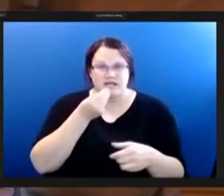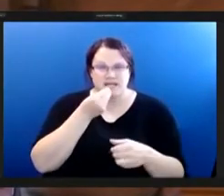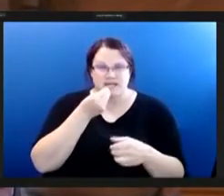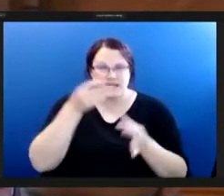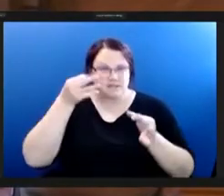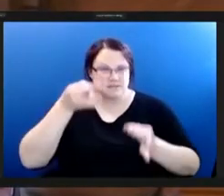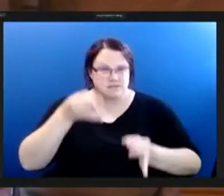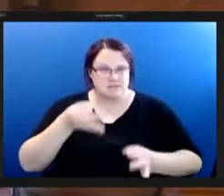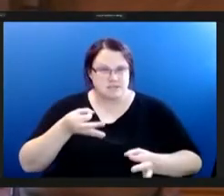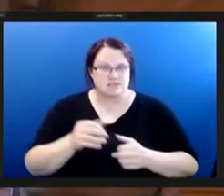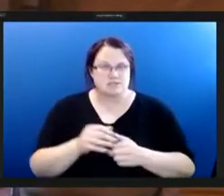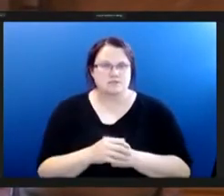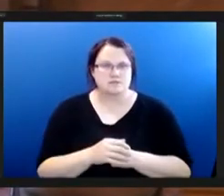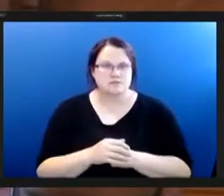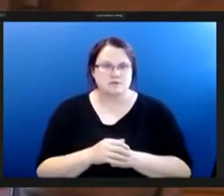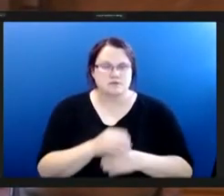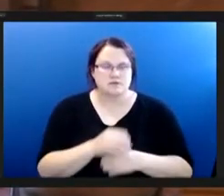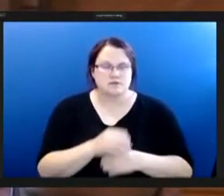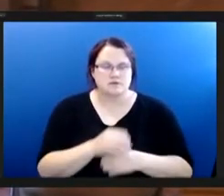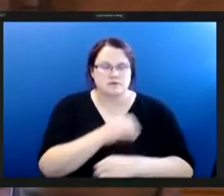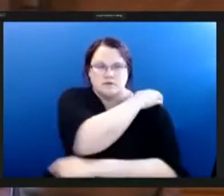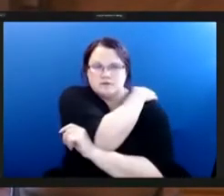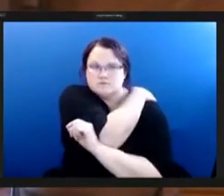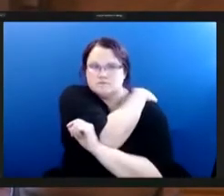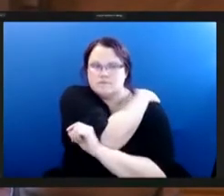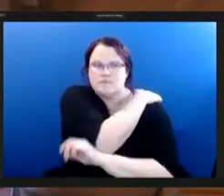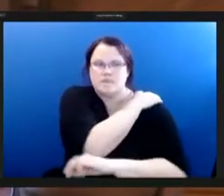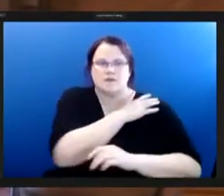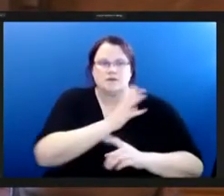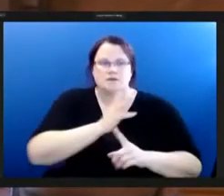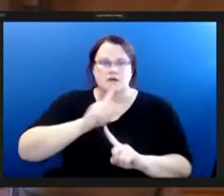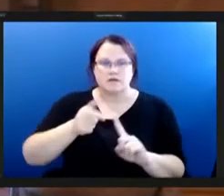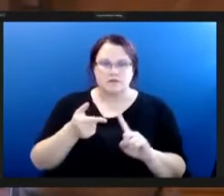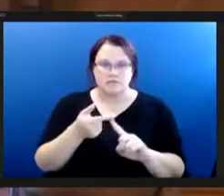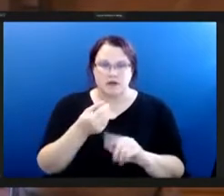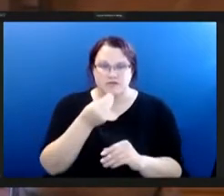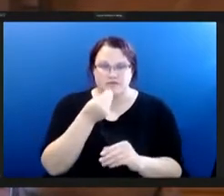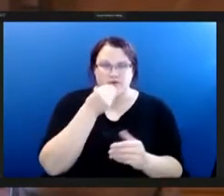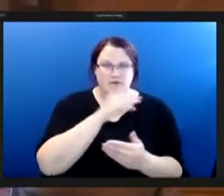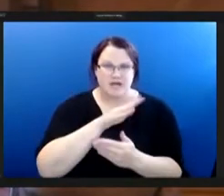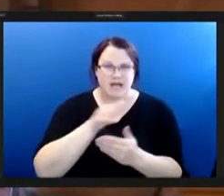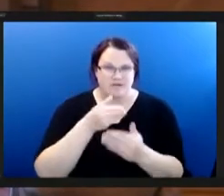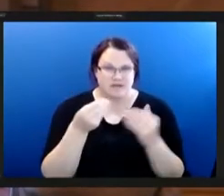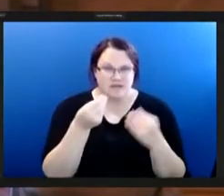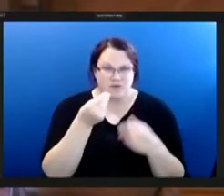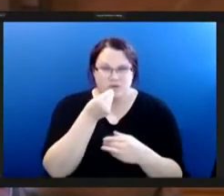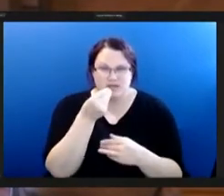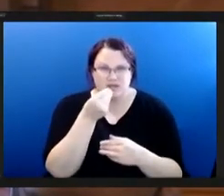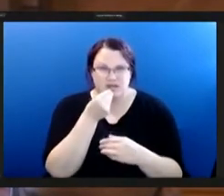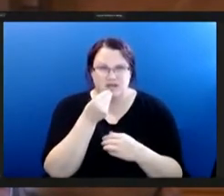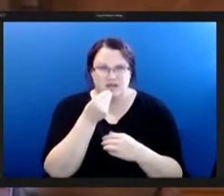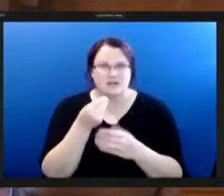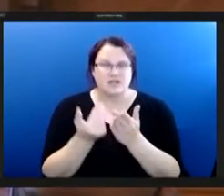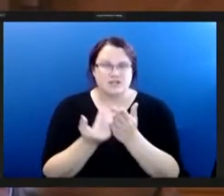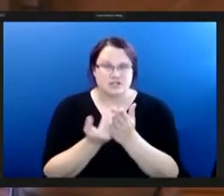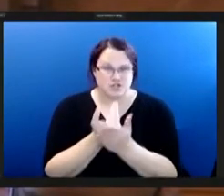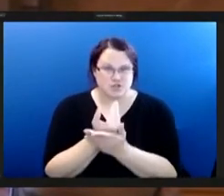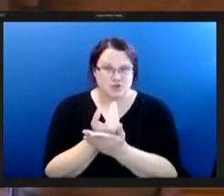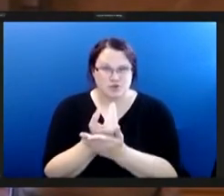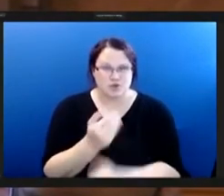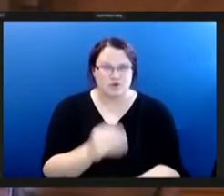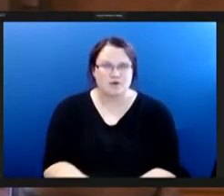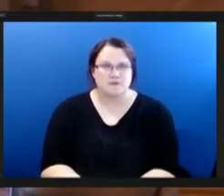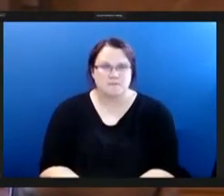when it comes to food uh everything we eating so far right now is new to us uh nothing